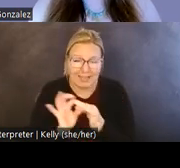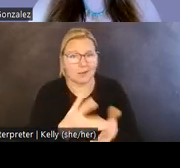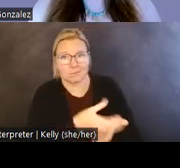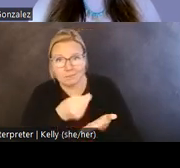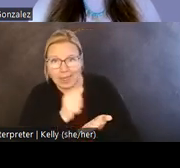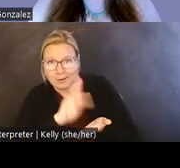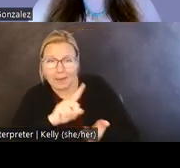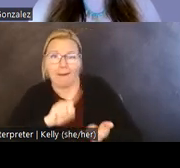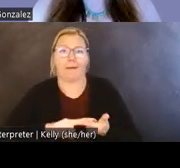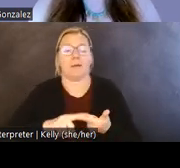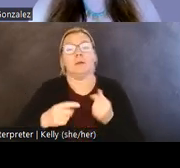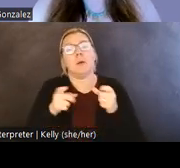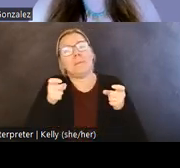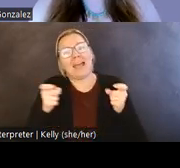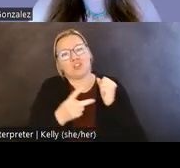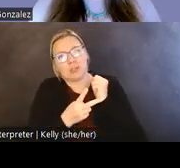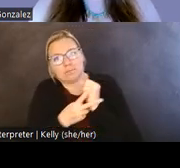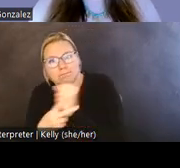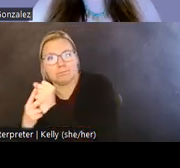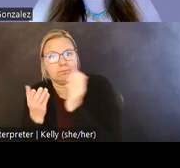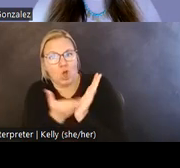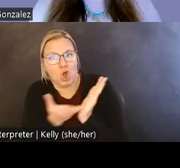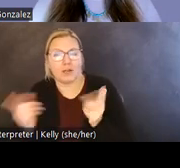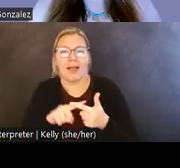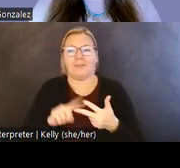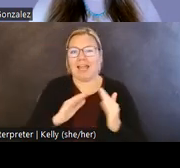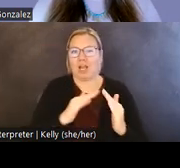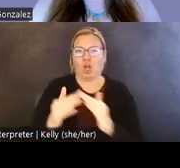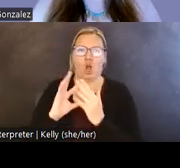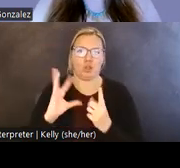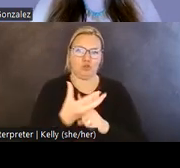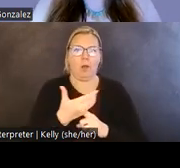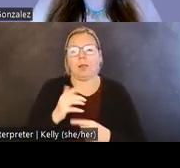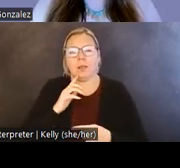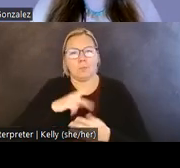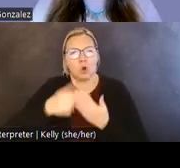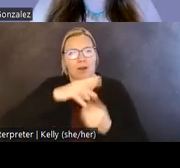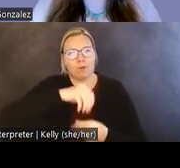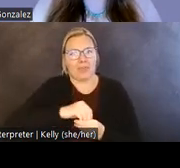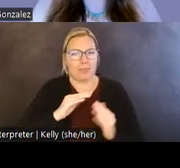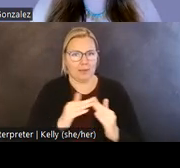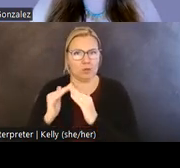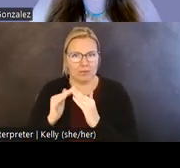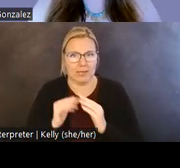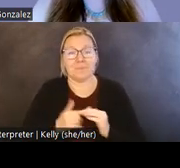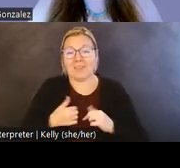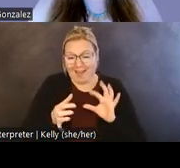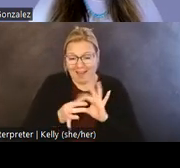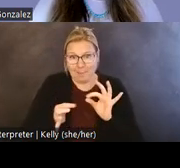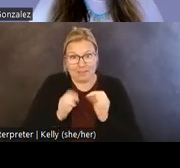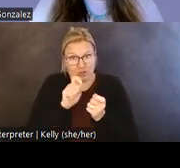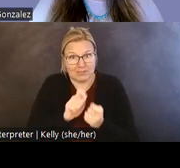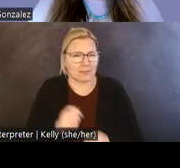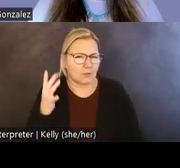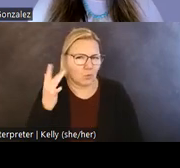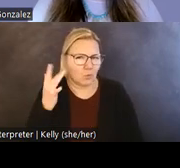collections and archives and supporting cultural programming within the community. And I mentioned these details because it highlights